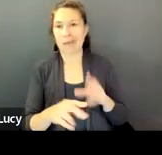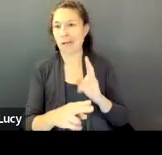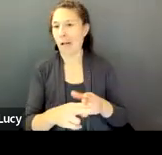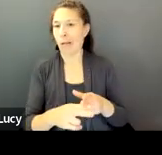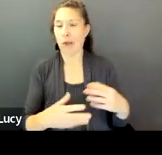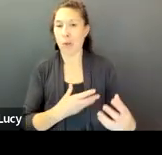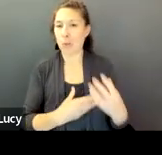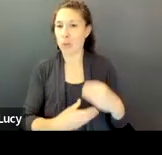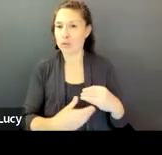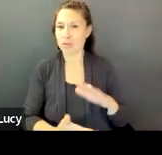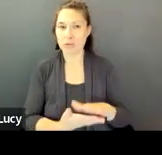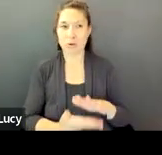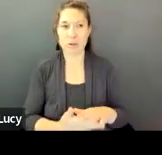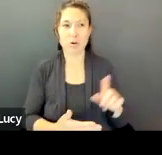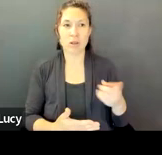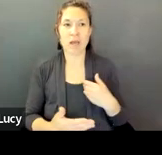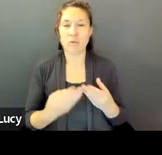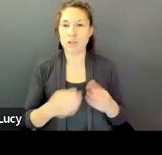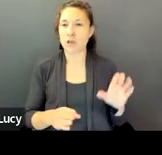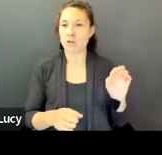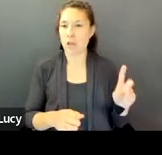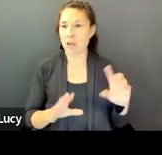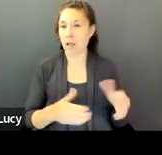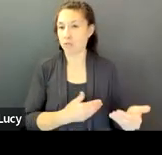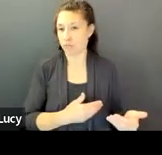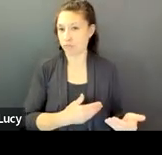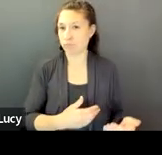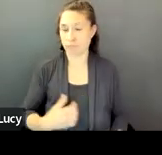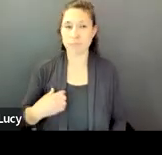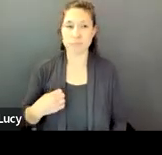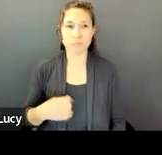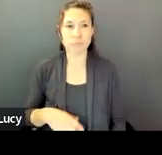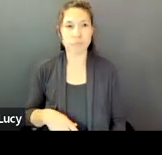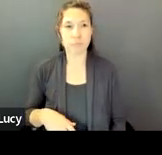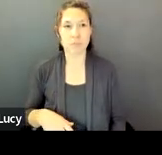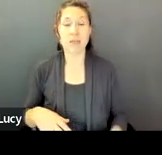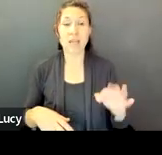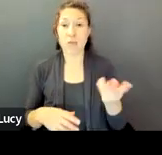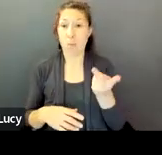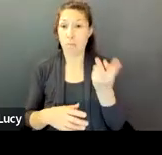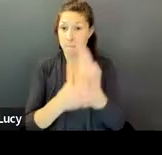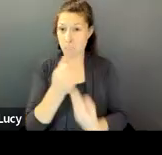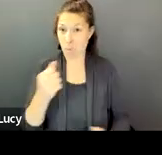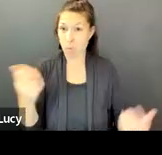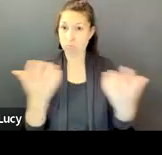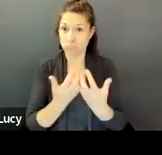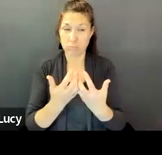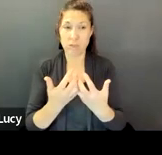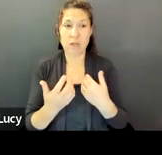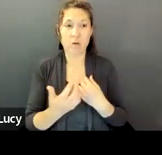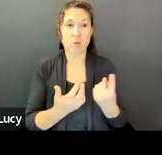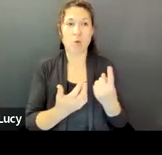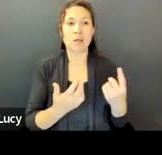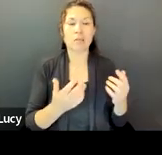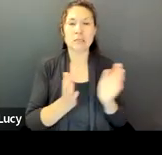It has only general education classrooms. The Shaw-Taylor merger would combine a small, single-strand